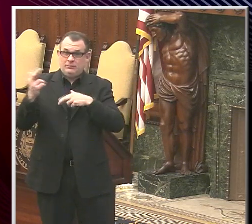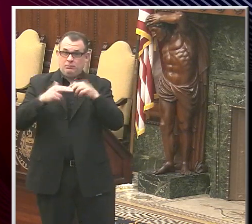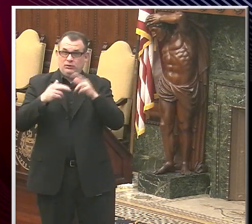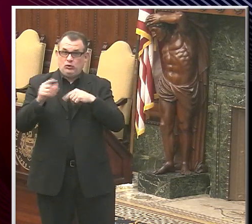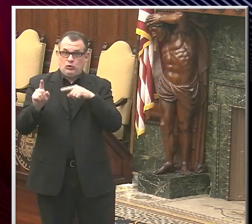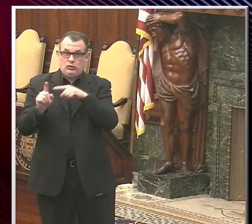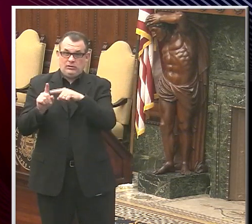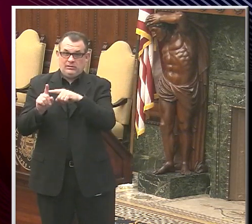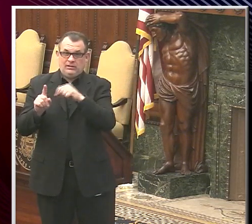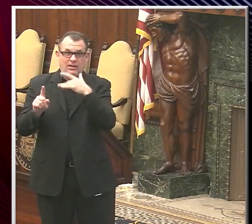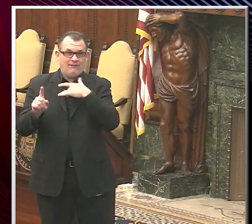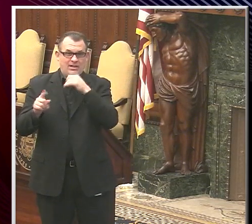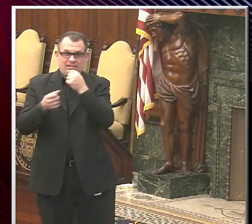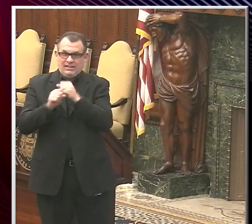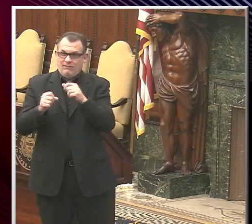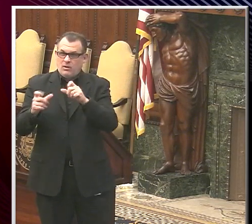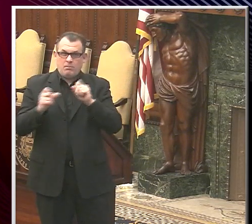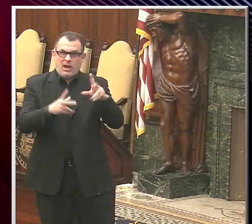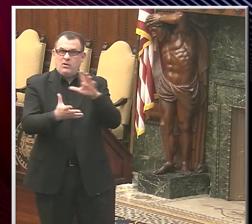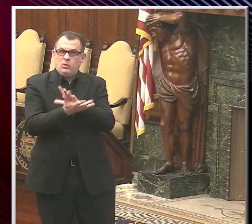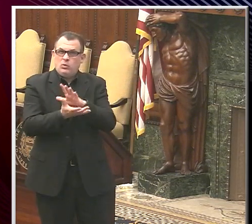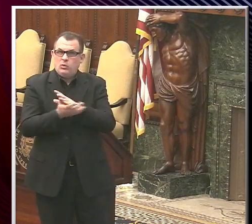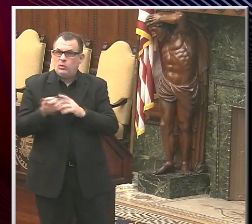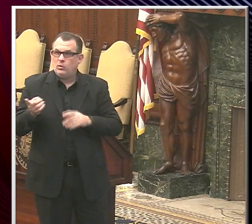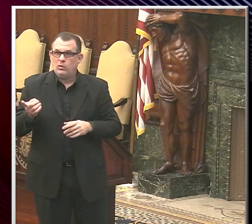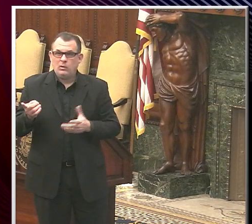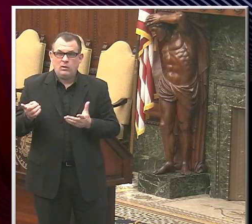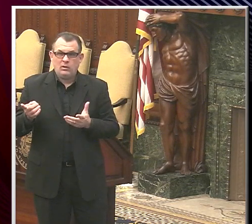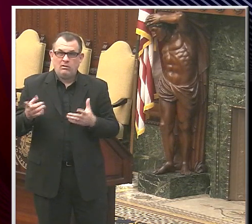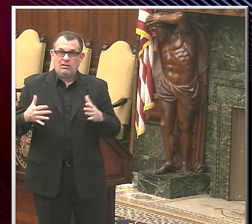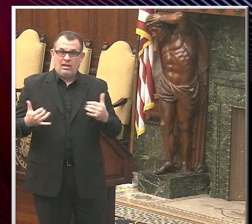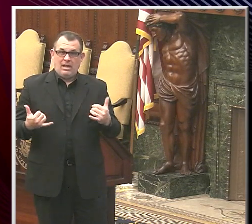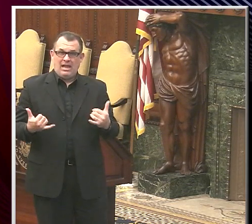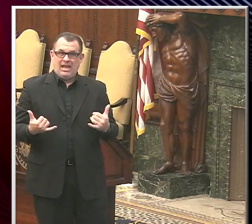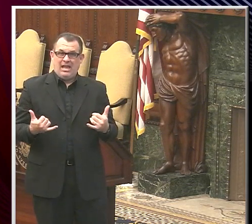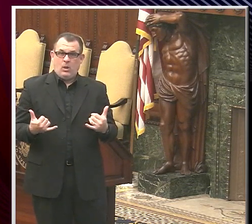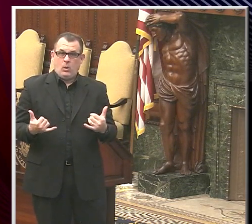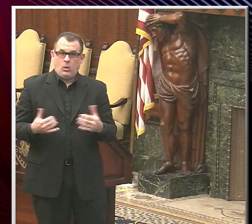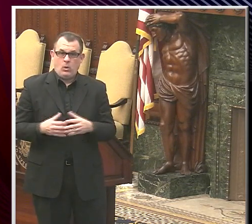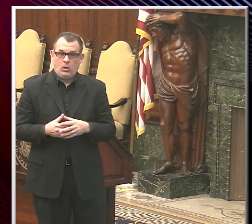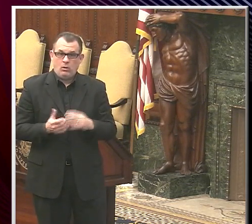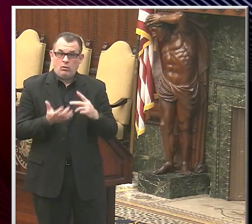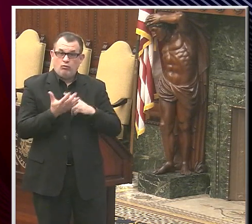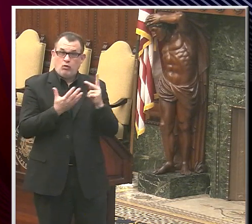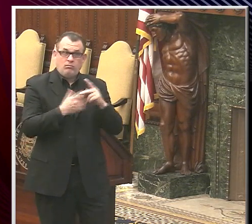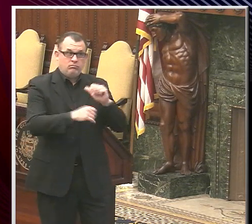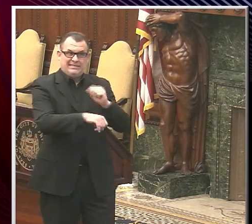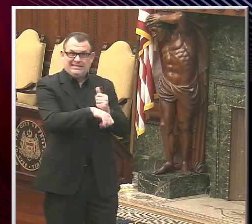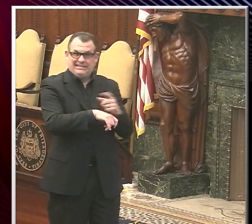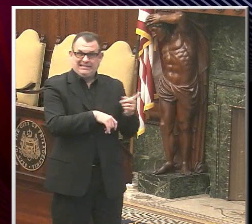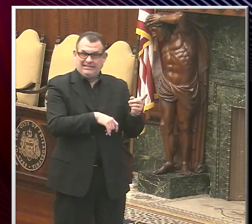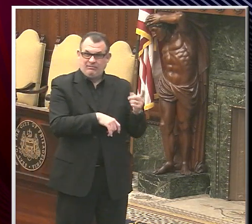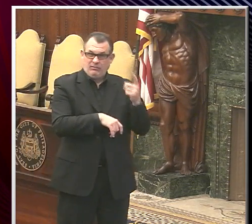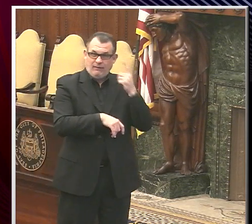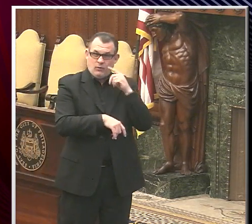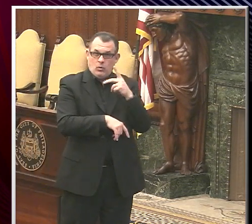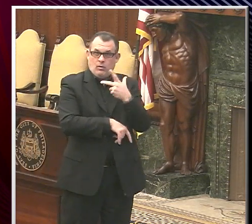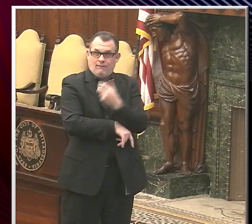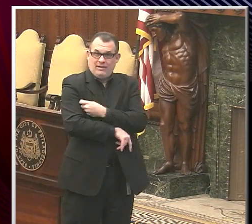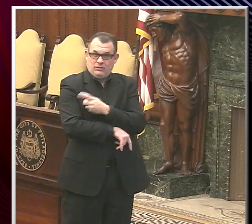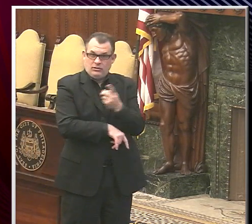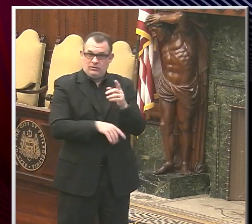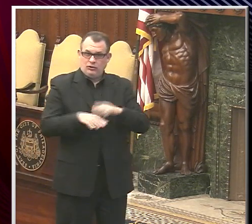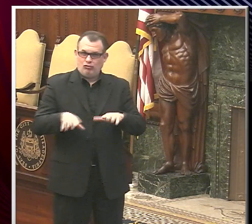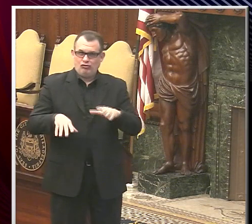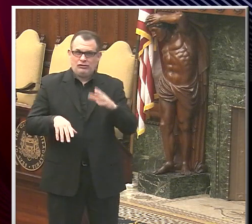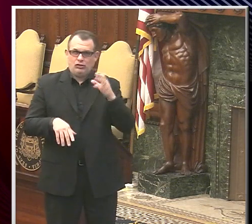safe about coming back to the classrooms. Now that there is a program set in place with CHOP to have them vaccinated, do